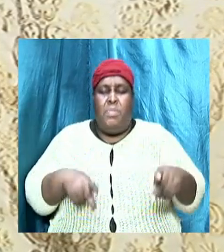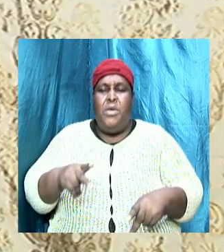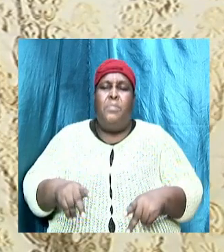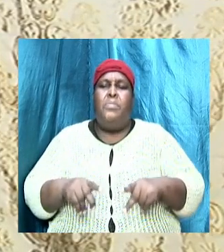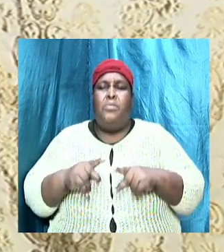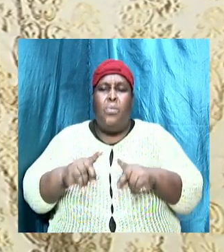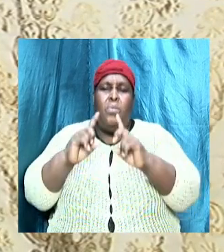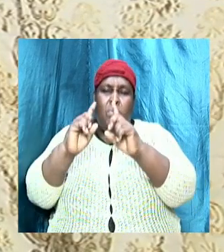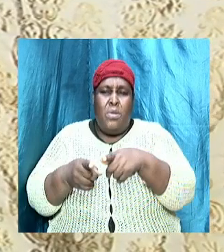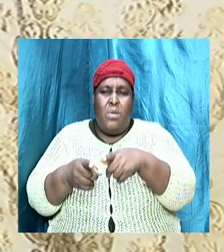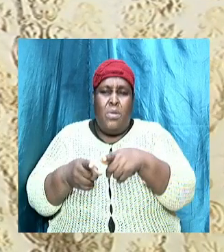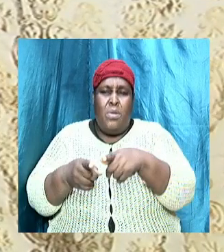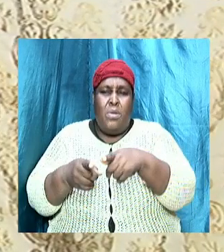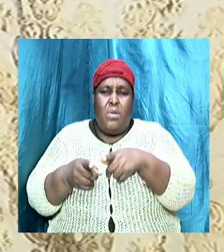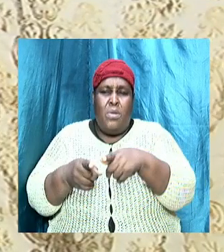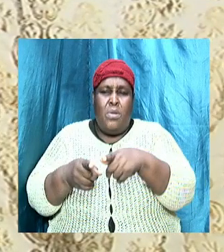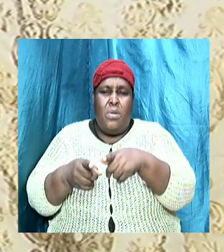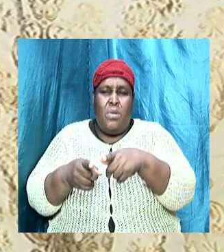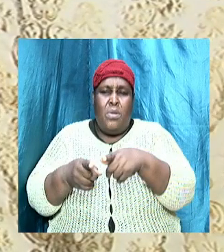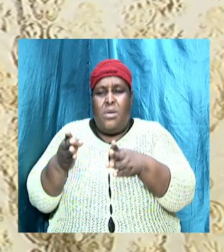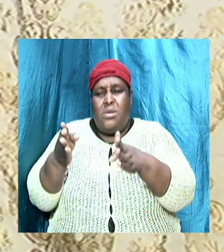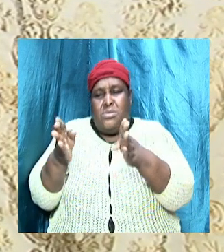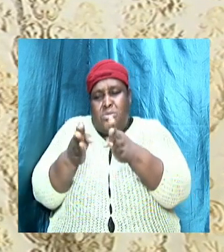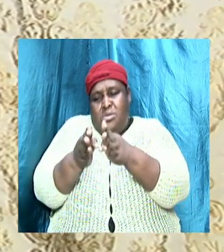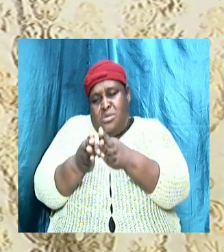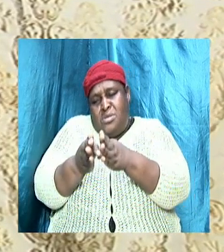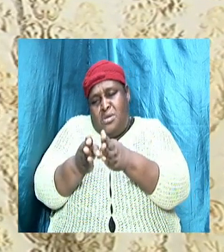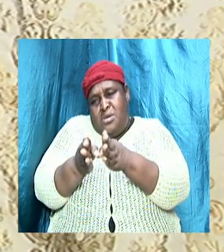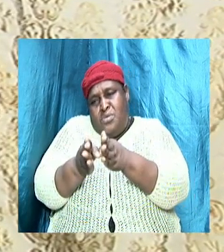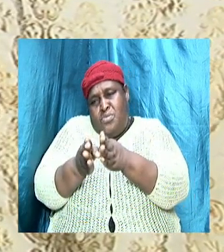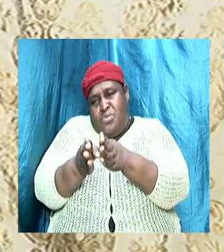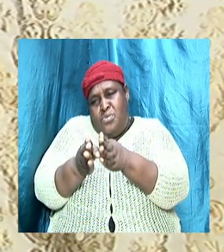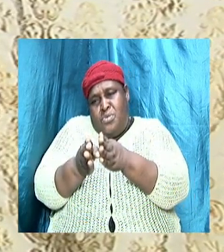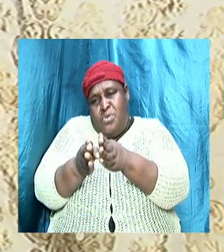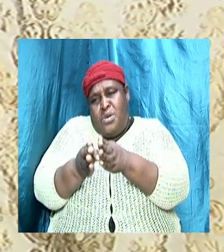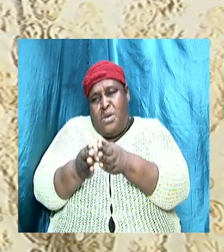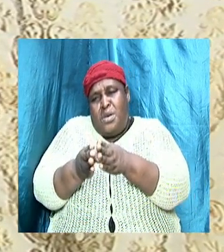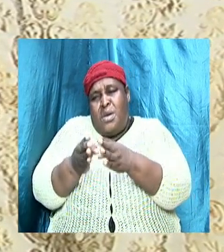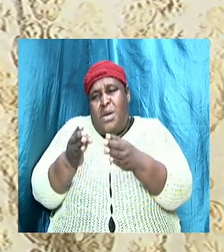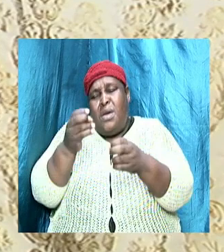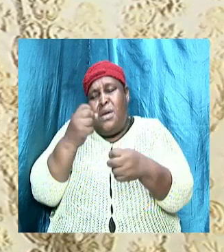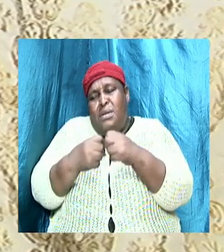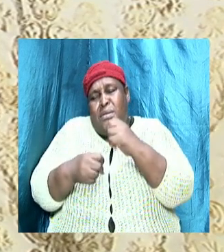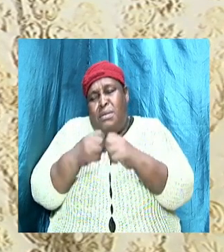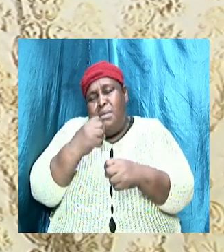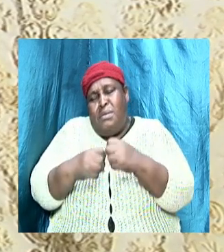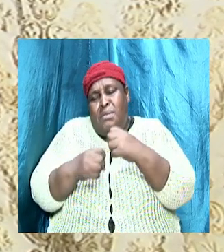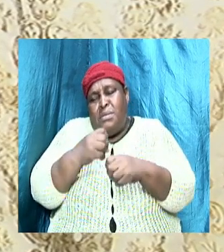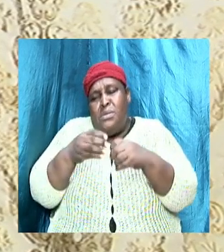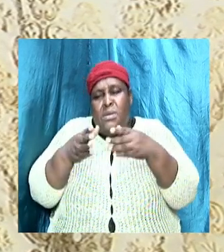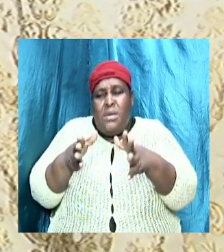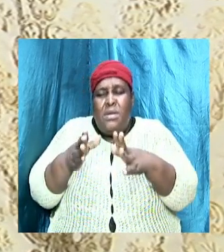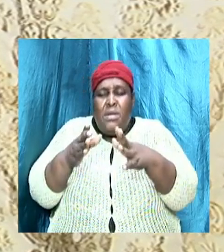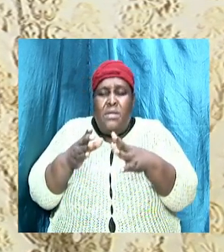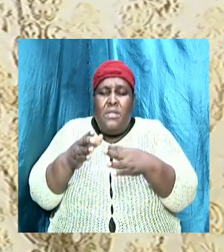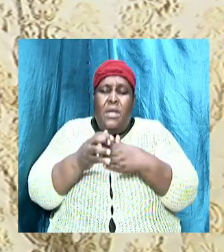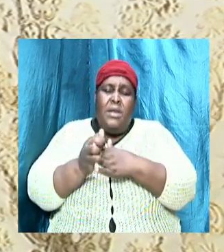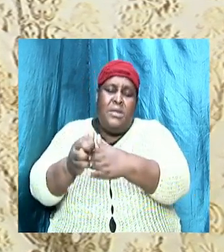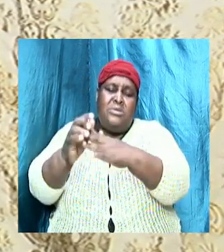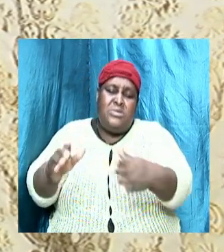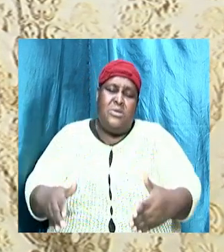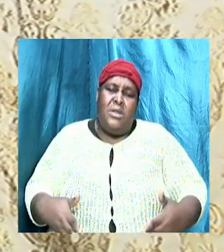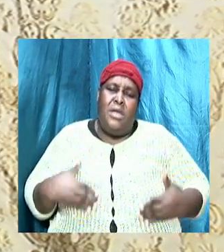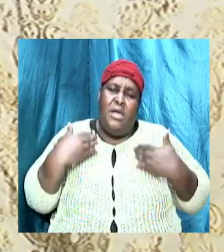by it. Because narrow is the gate, the Bible says, and difficult is the way which leads to life. And there are